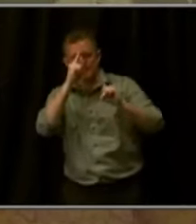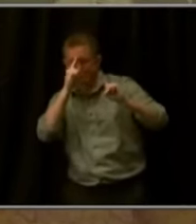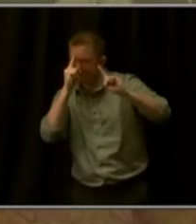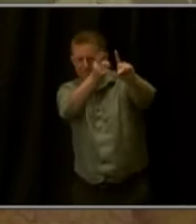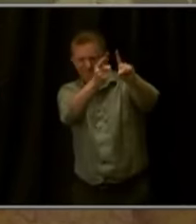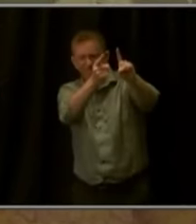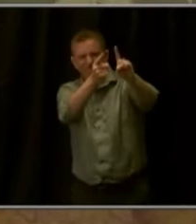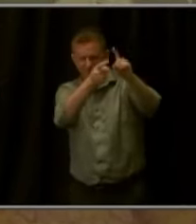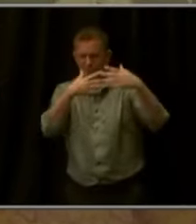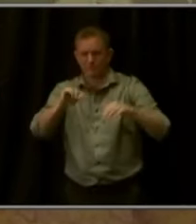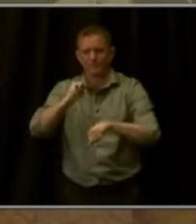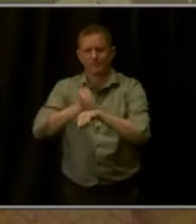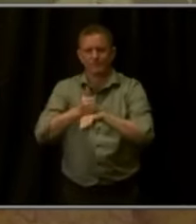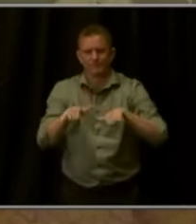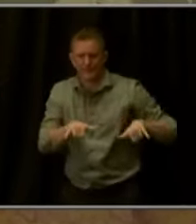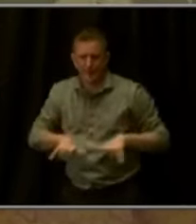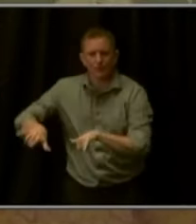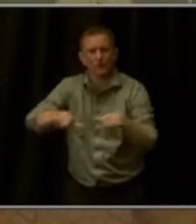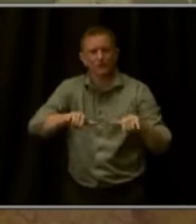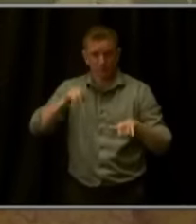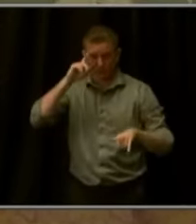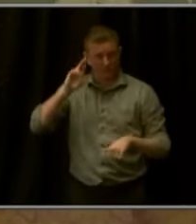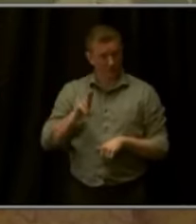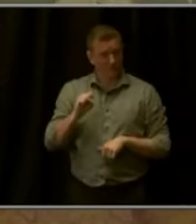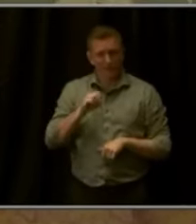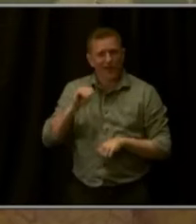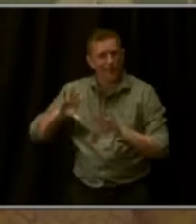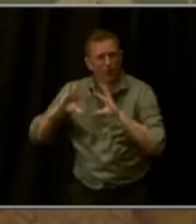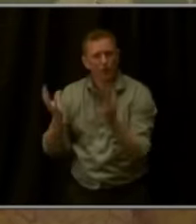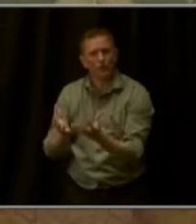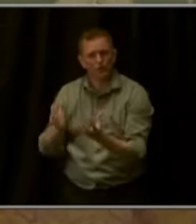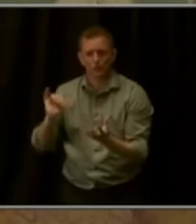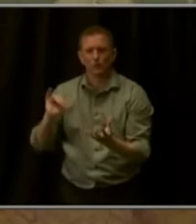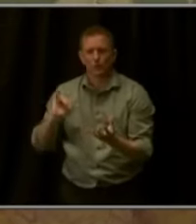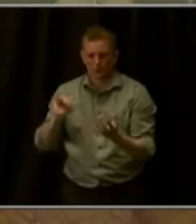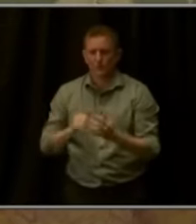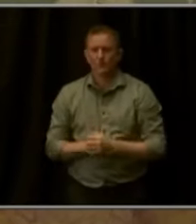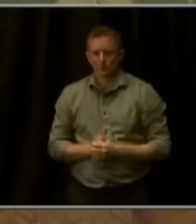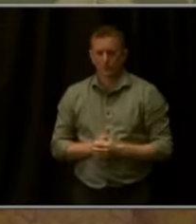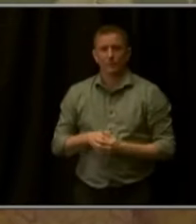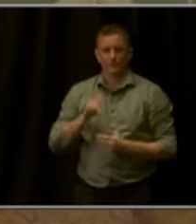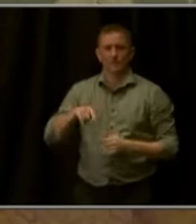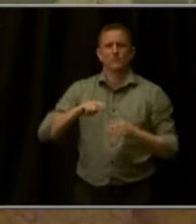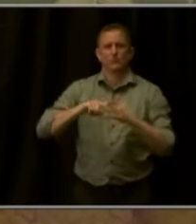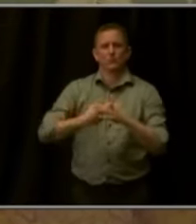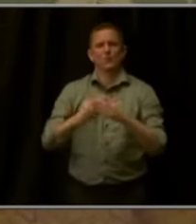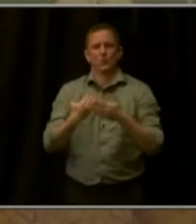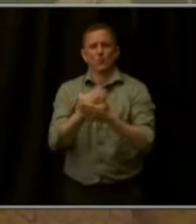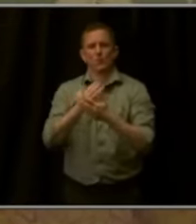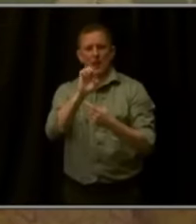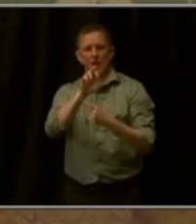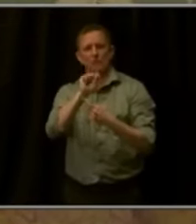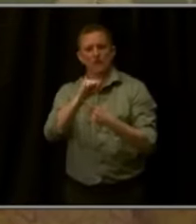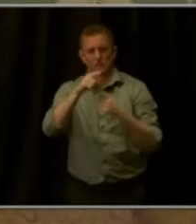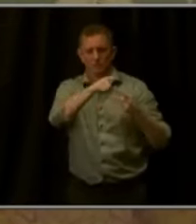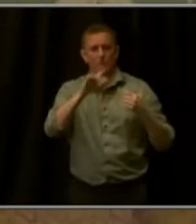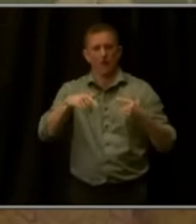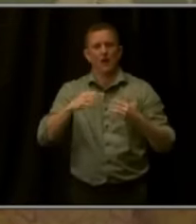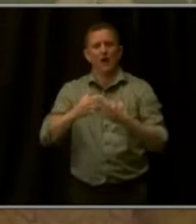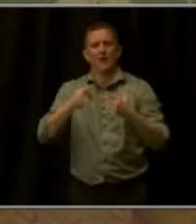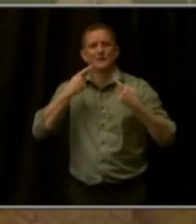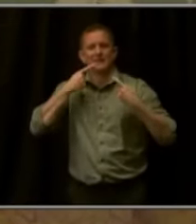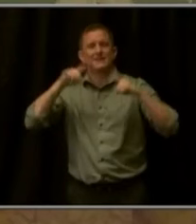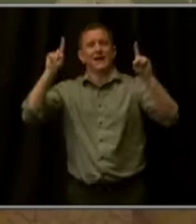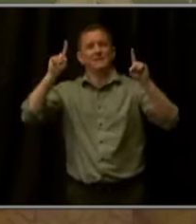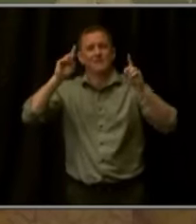the United States, but for the world, and it ushered in a new era of American success and innovation. Seven years later,